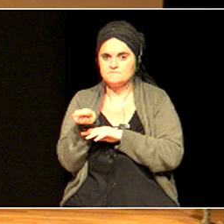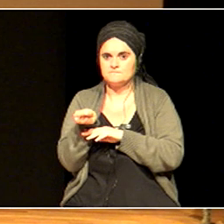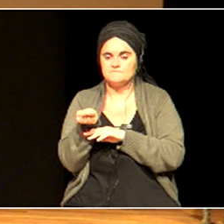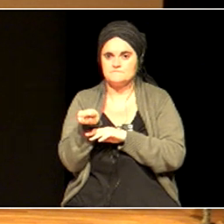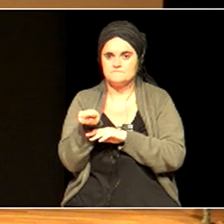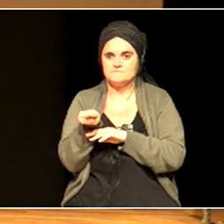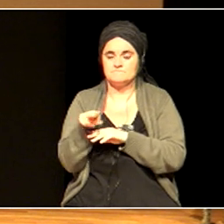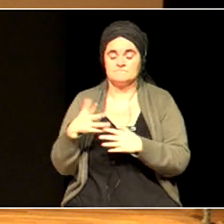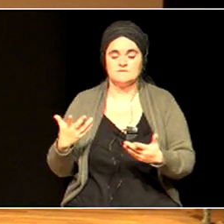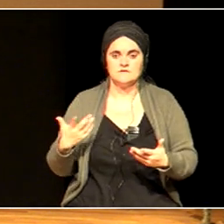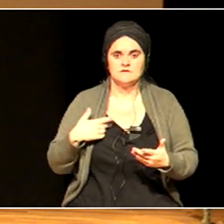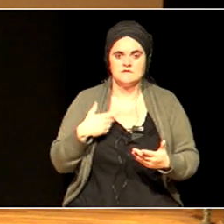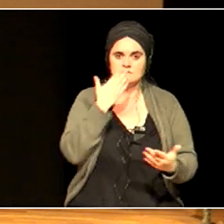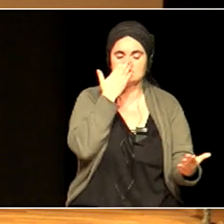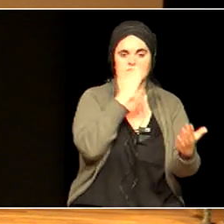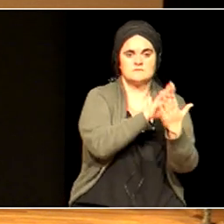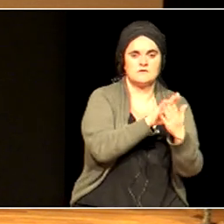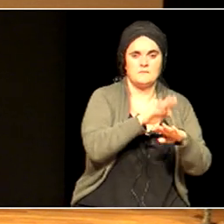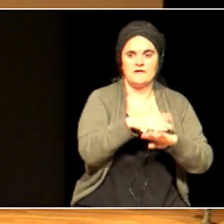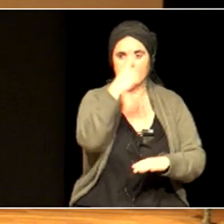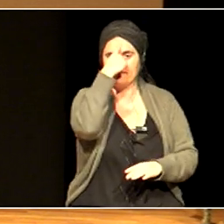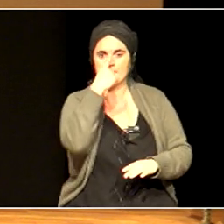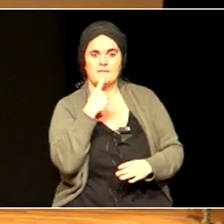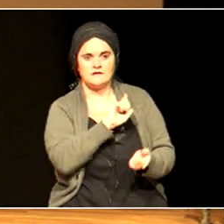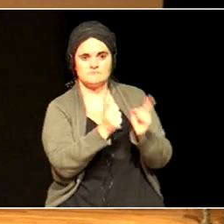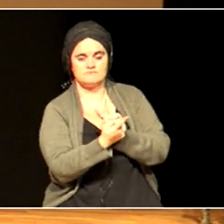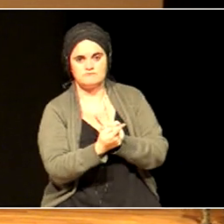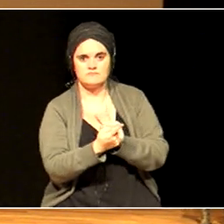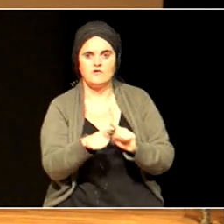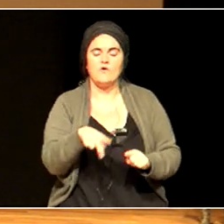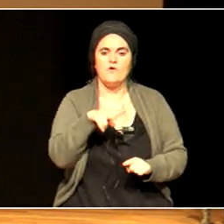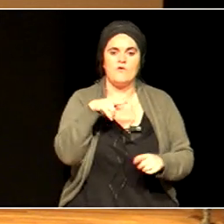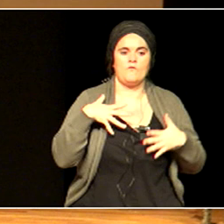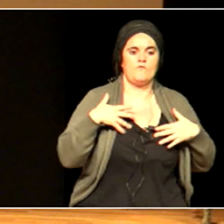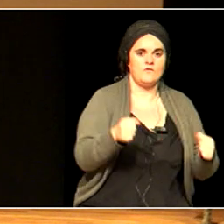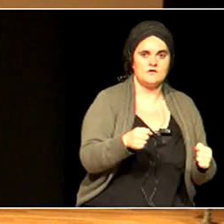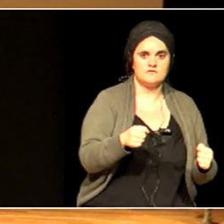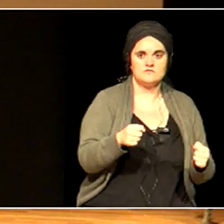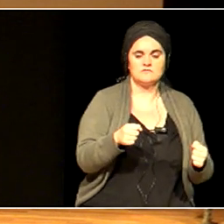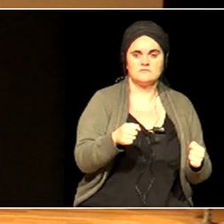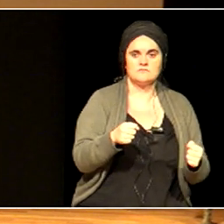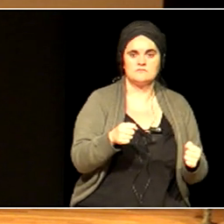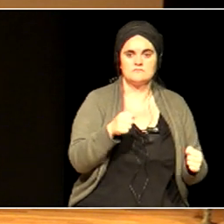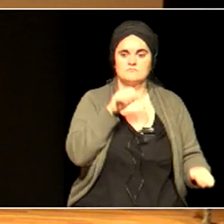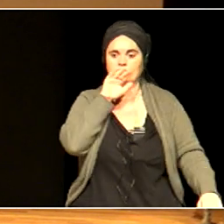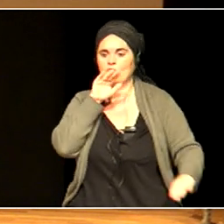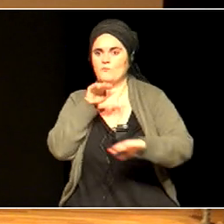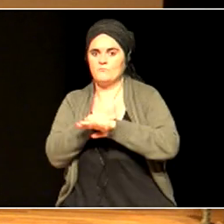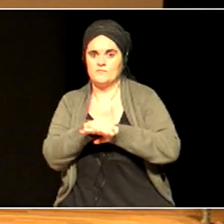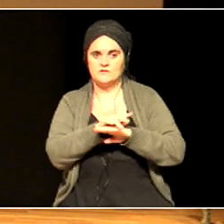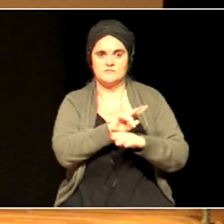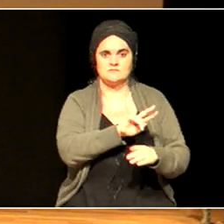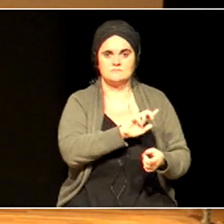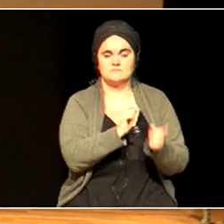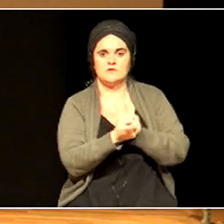Honesty by image. Courage by compliance. Non-violence